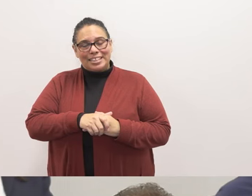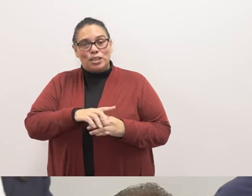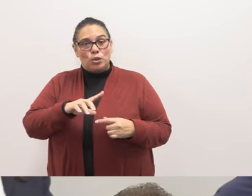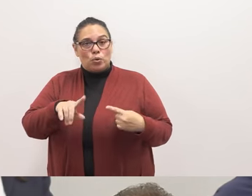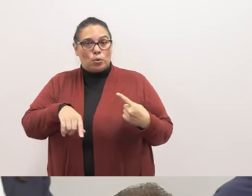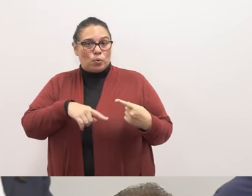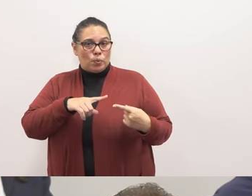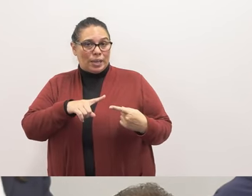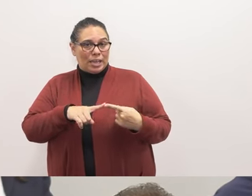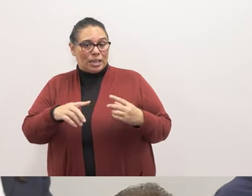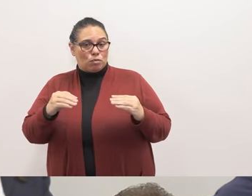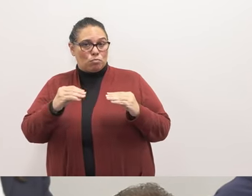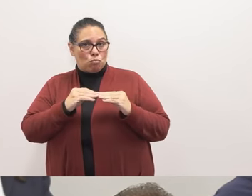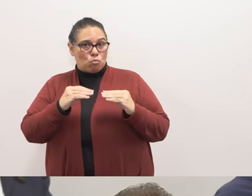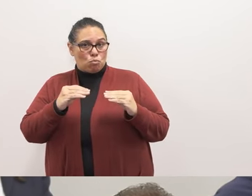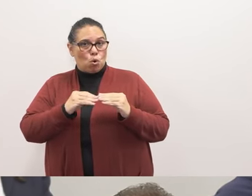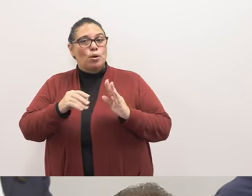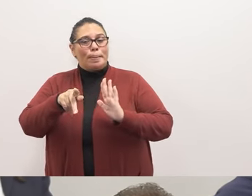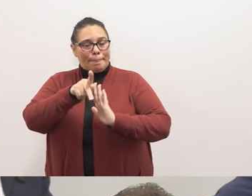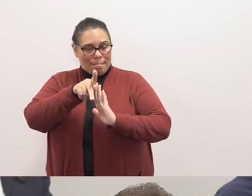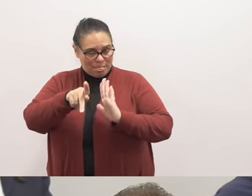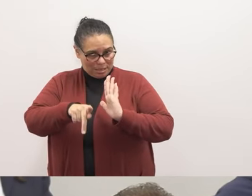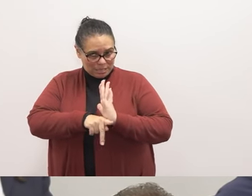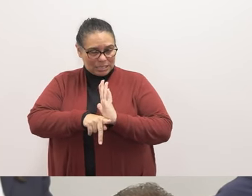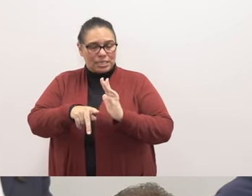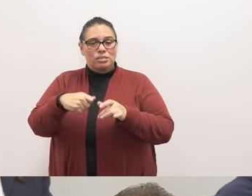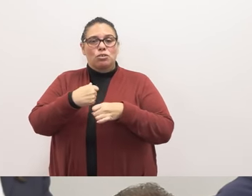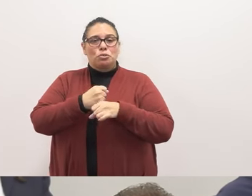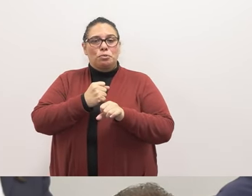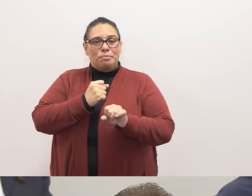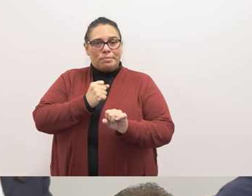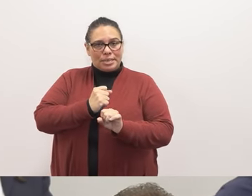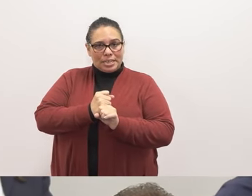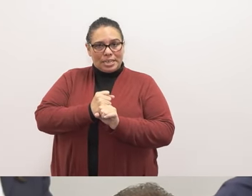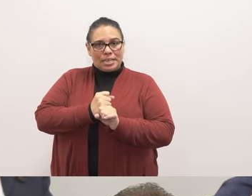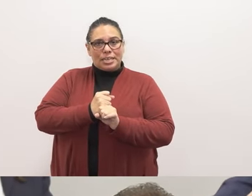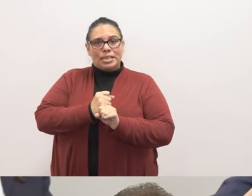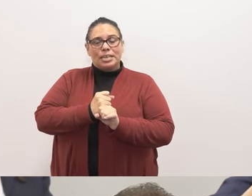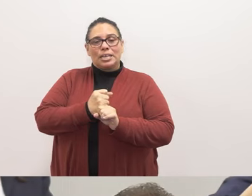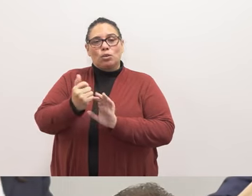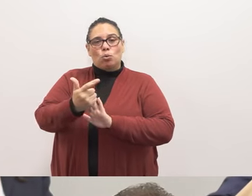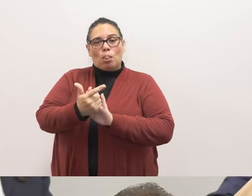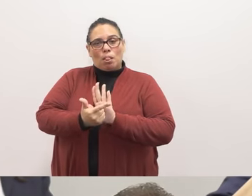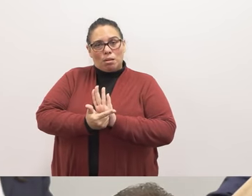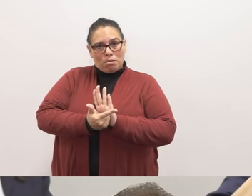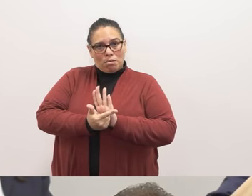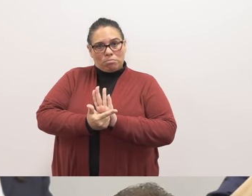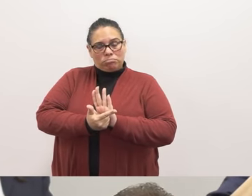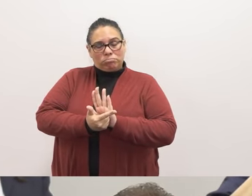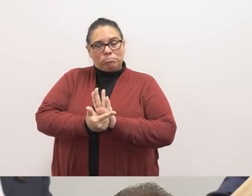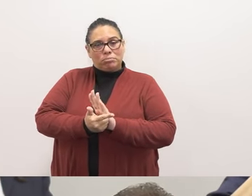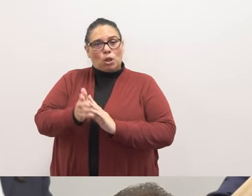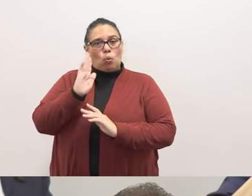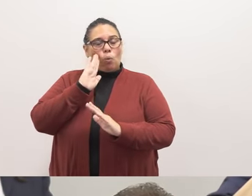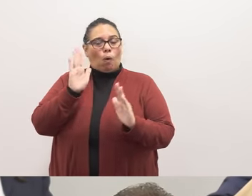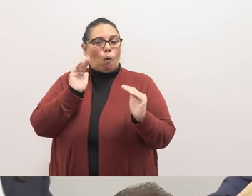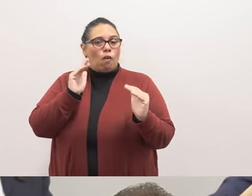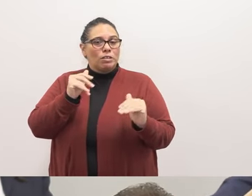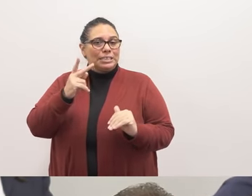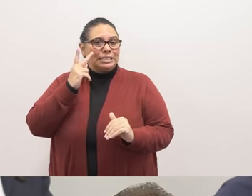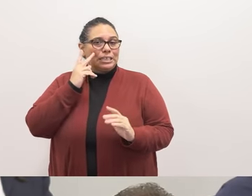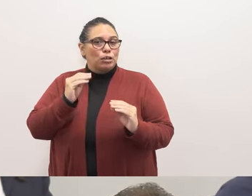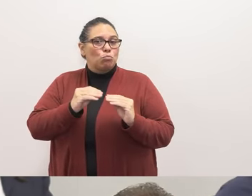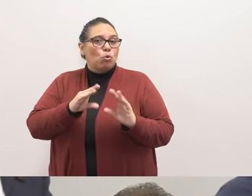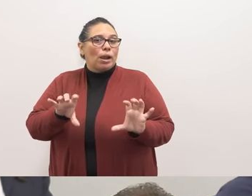when more of these, uh, policies are made, uh, into law, um, we'll hopefully see more of the